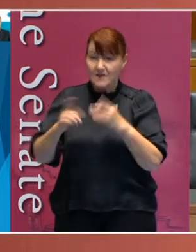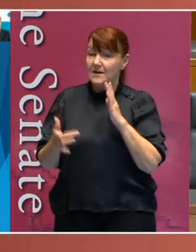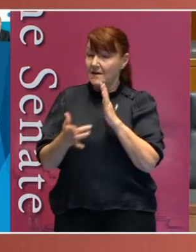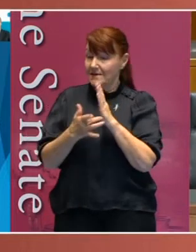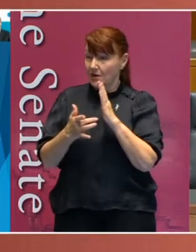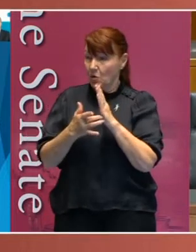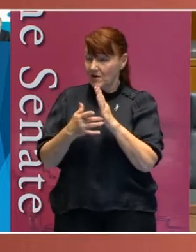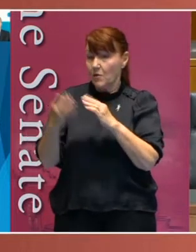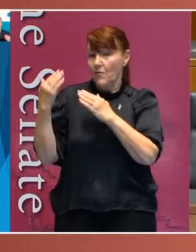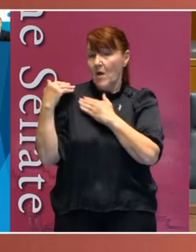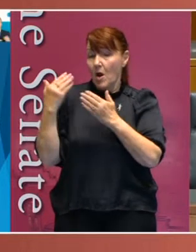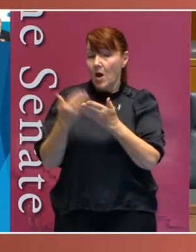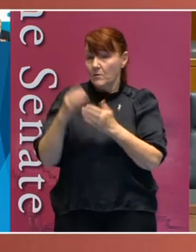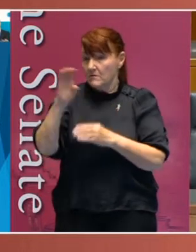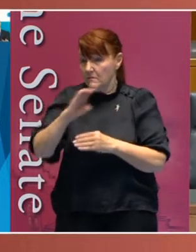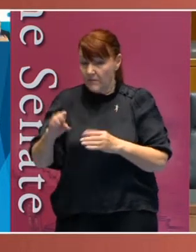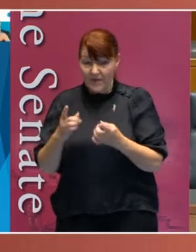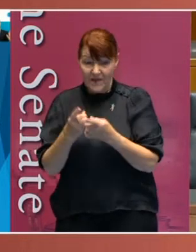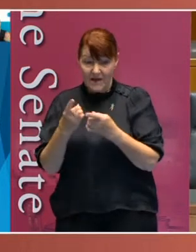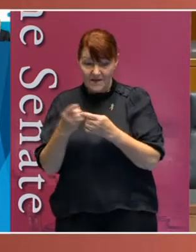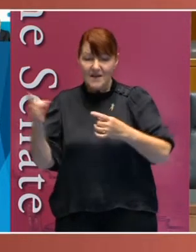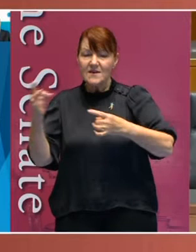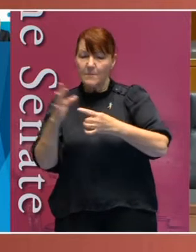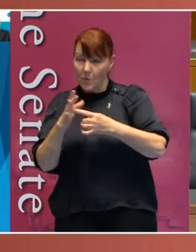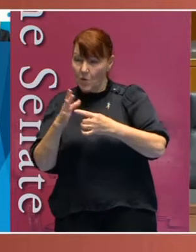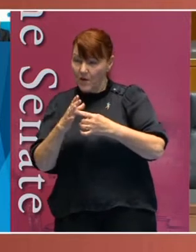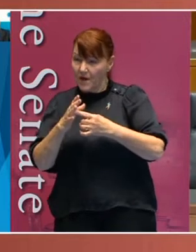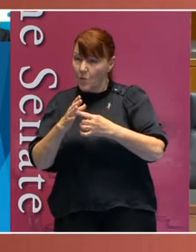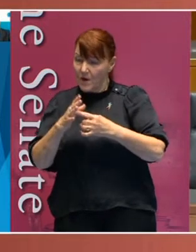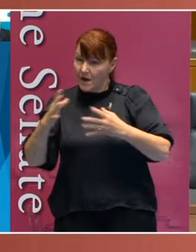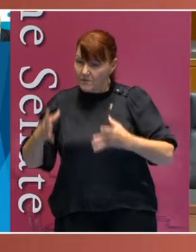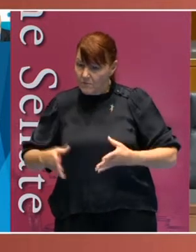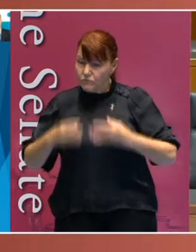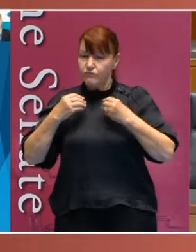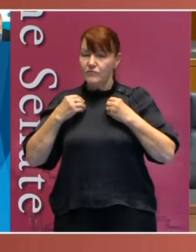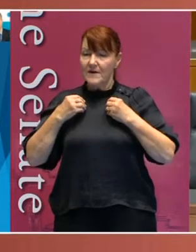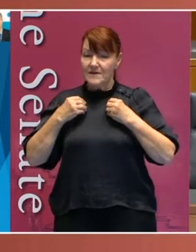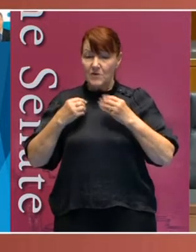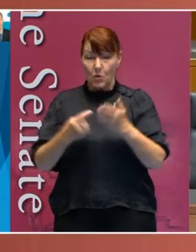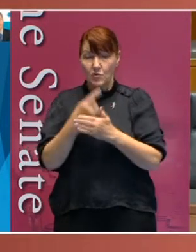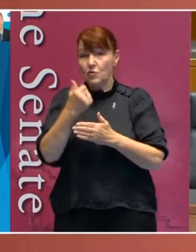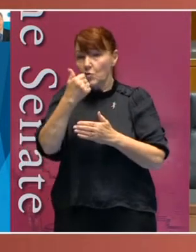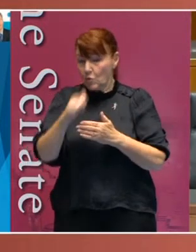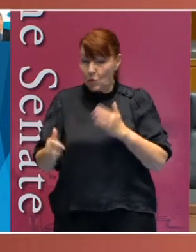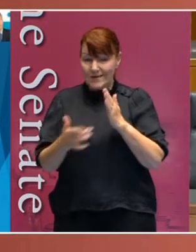been relied upon, it is important that we also embrace the opportunity to use technology,